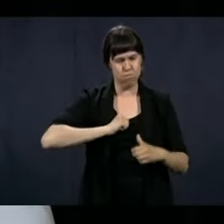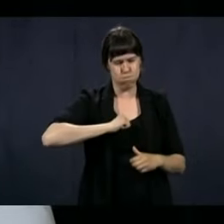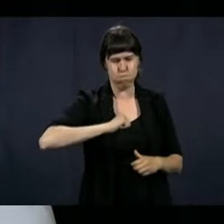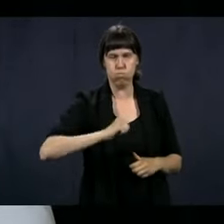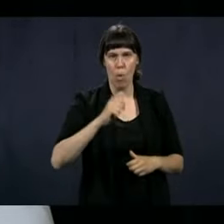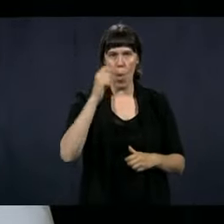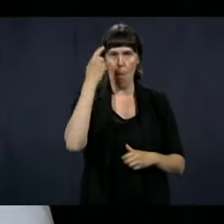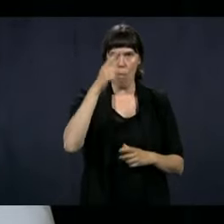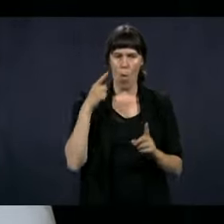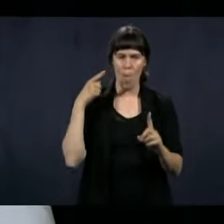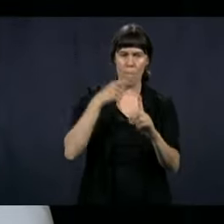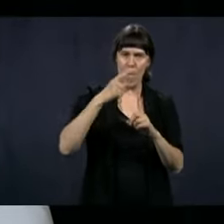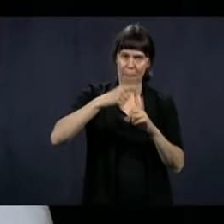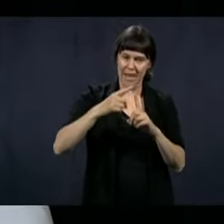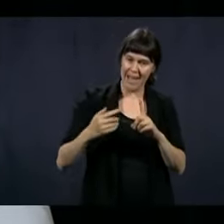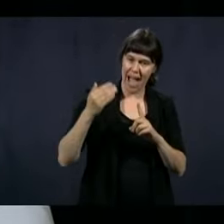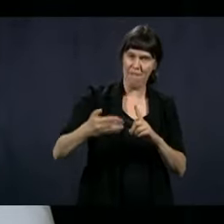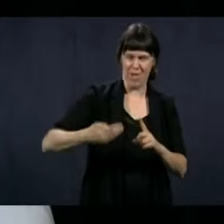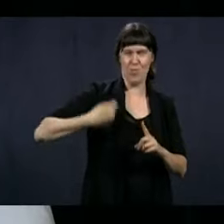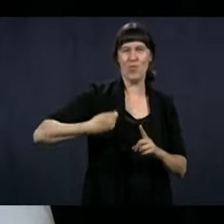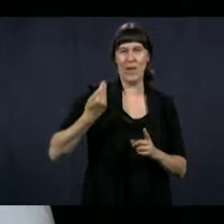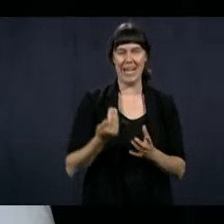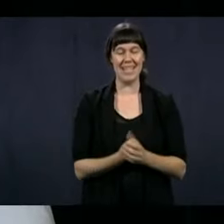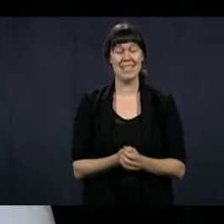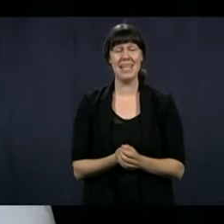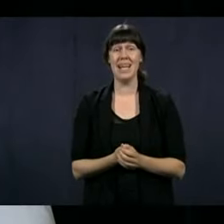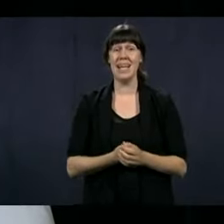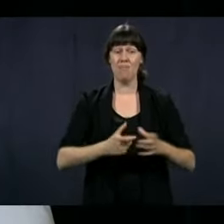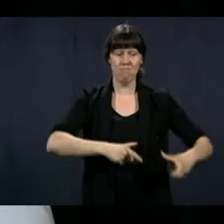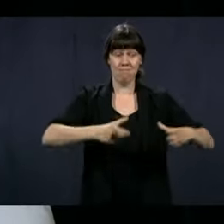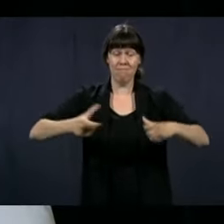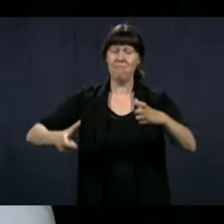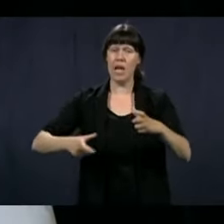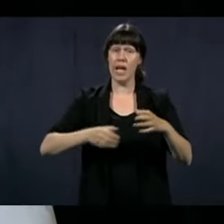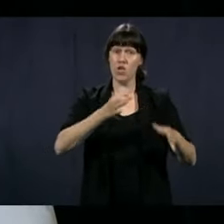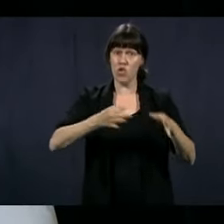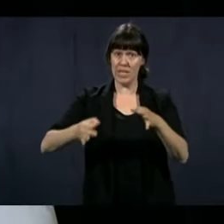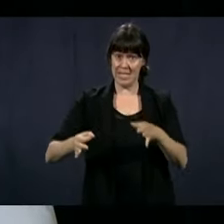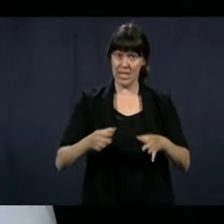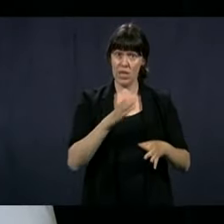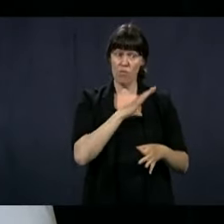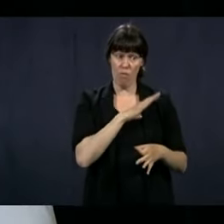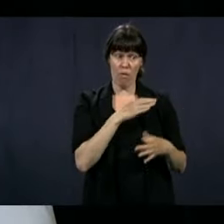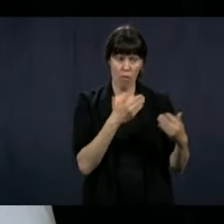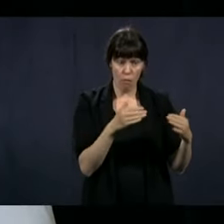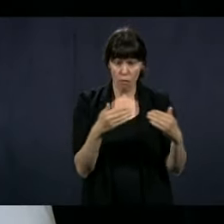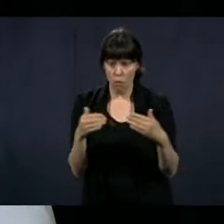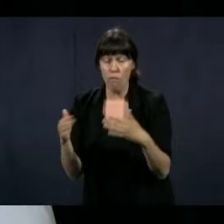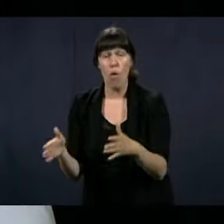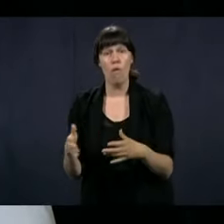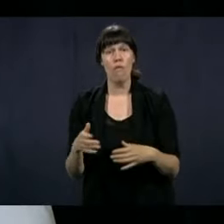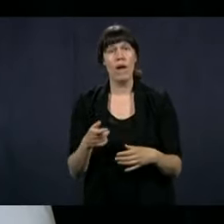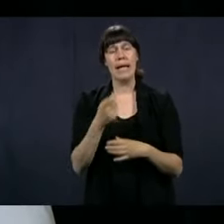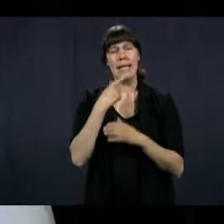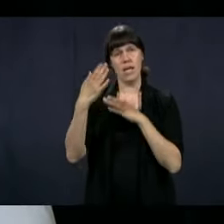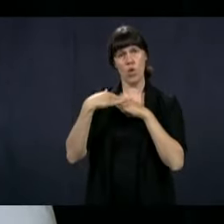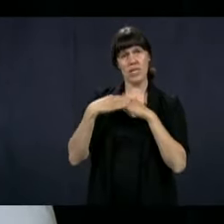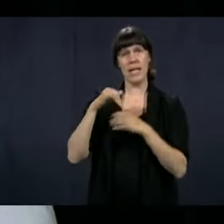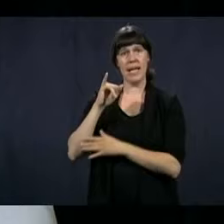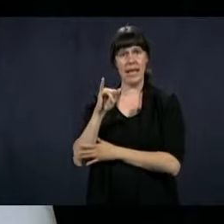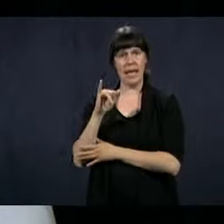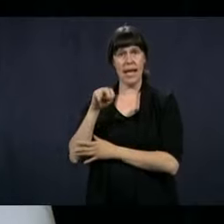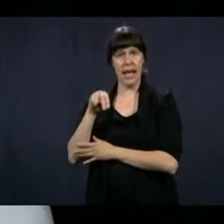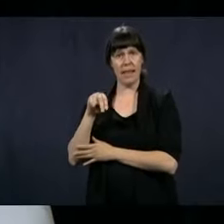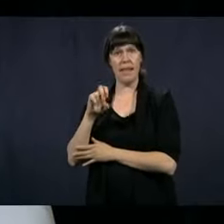we managed to reach our objectives. So courthouses are the physical places that are going to be set up. We had